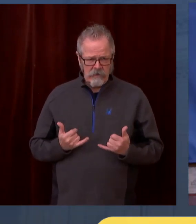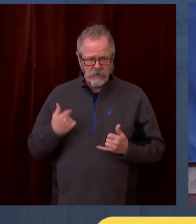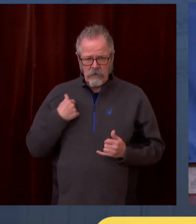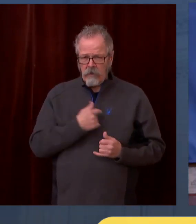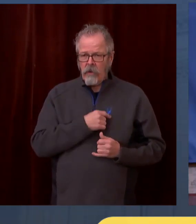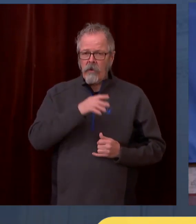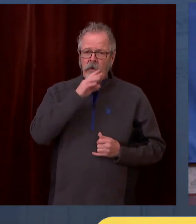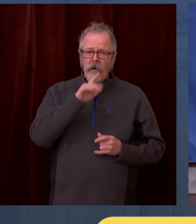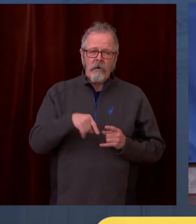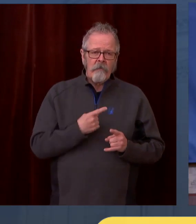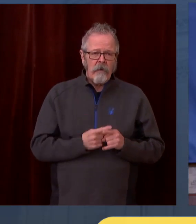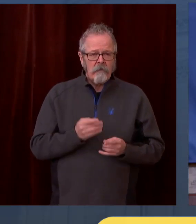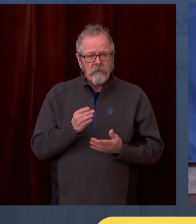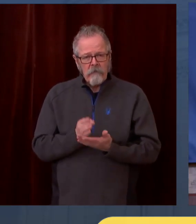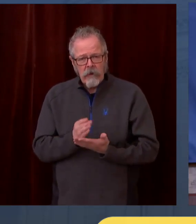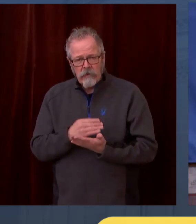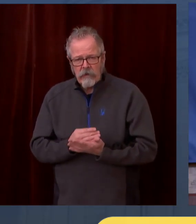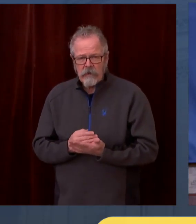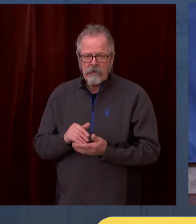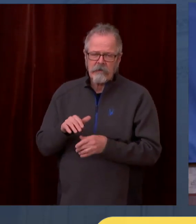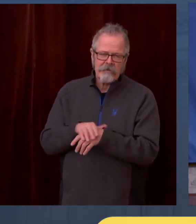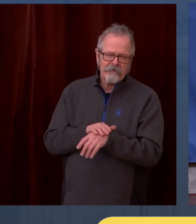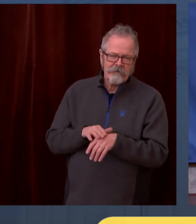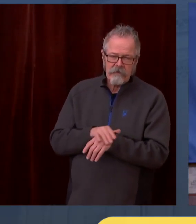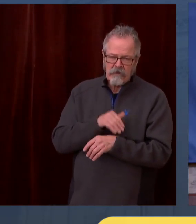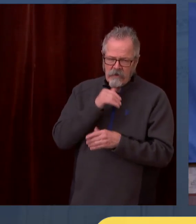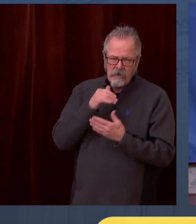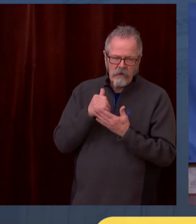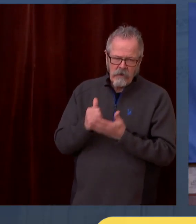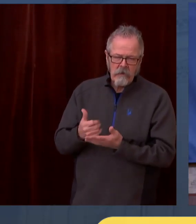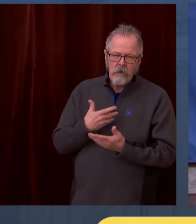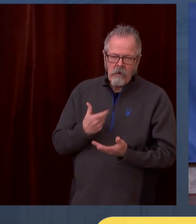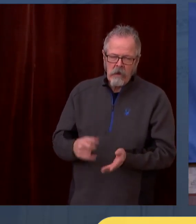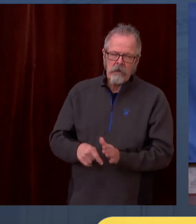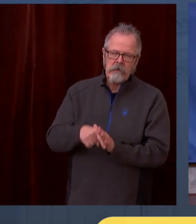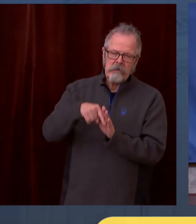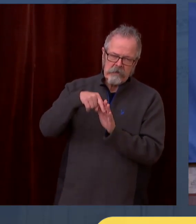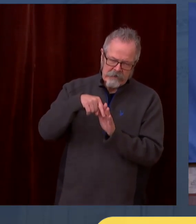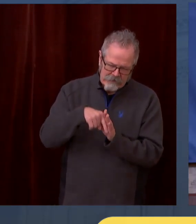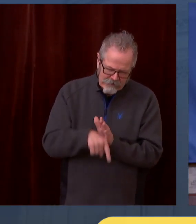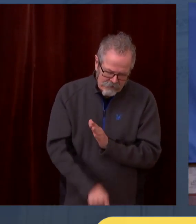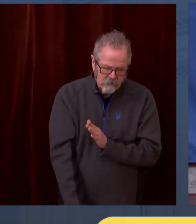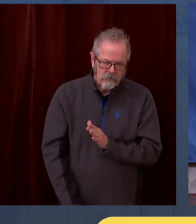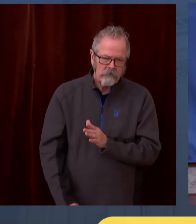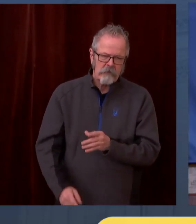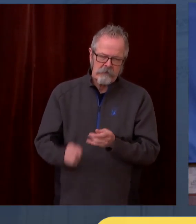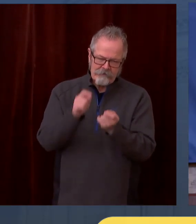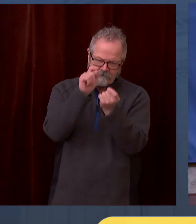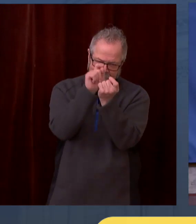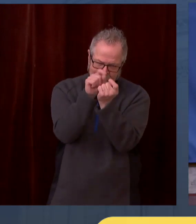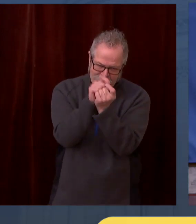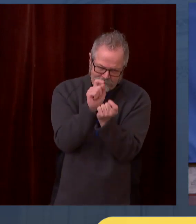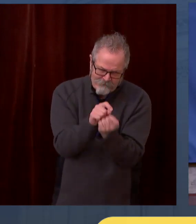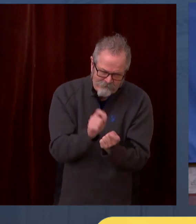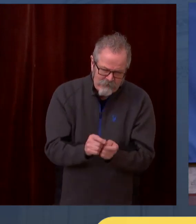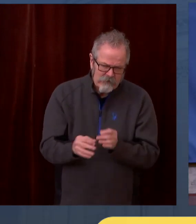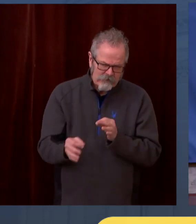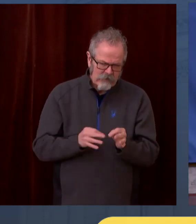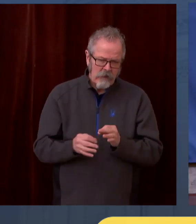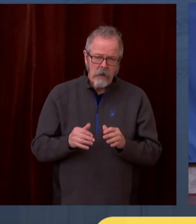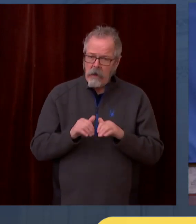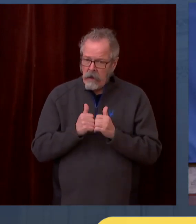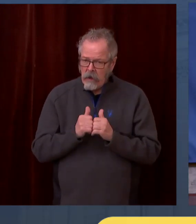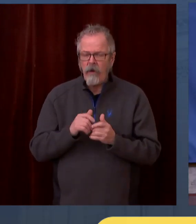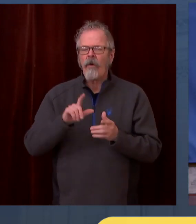discussion. Trust us. By the way, want to do one thing. The previous question about this issue of these